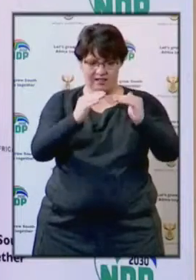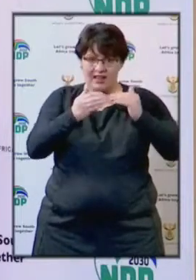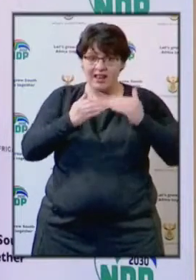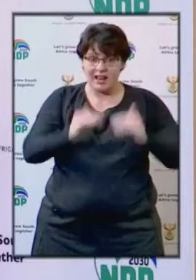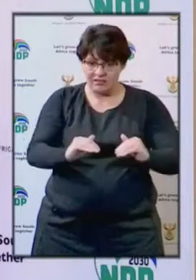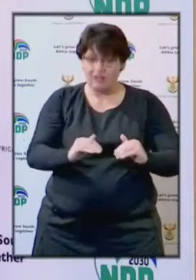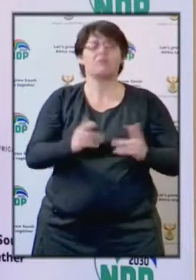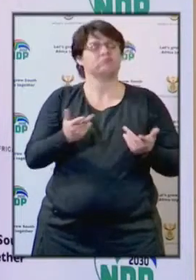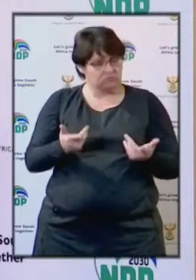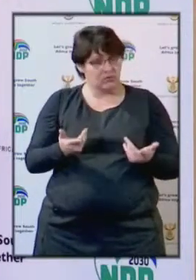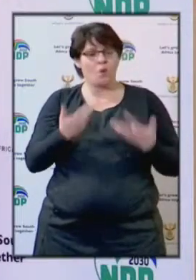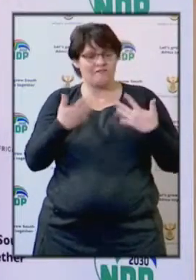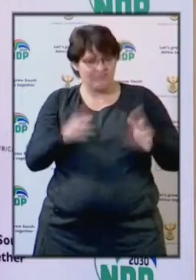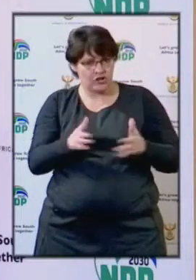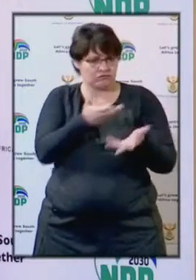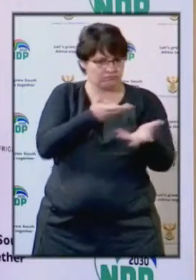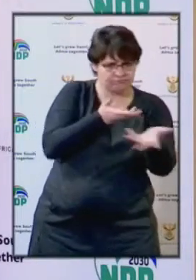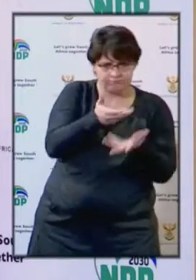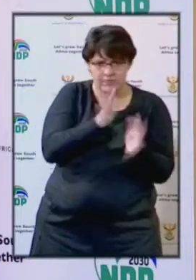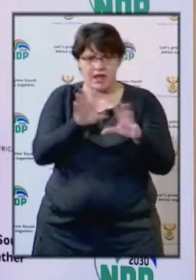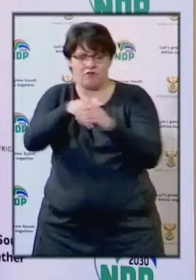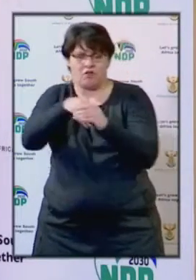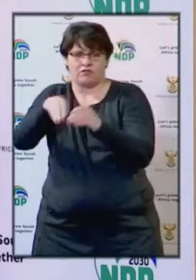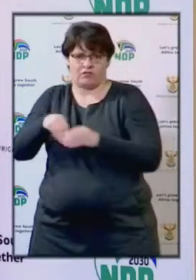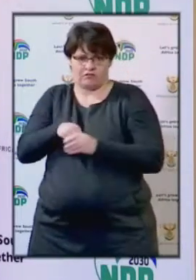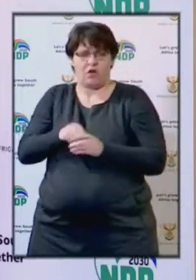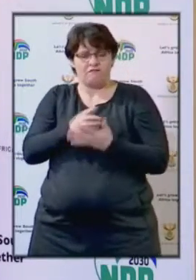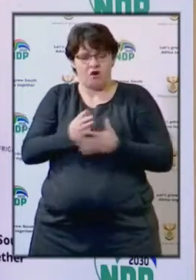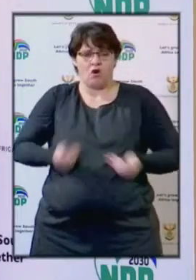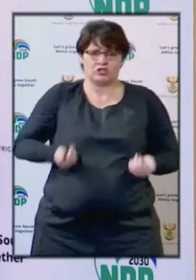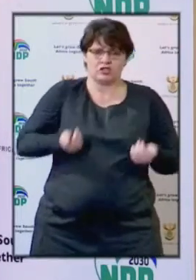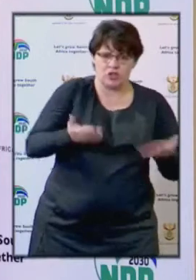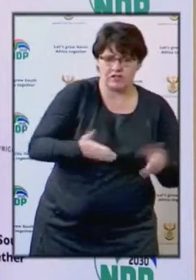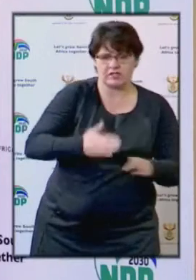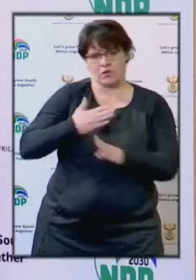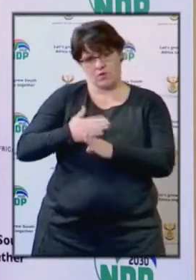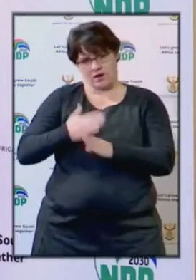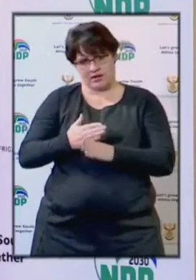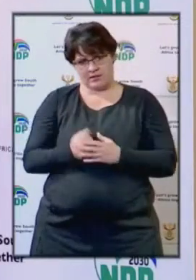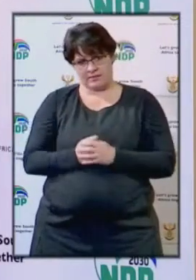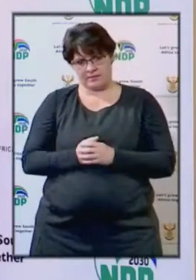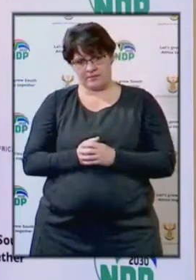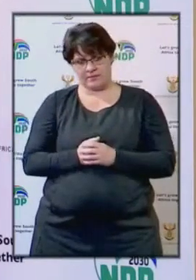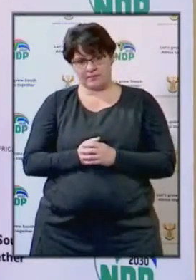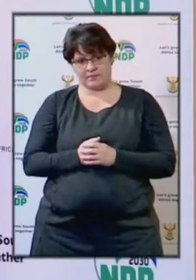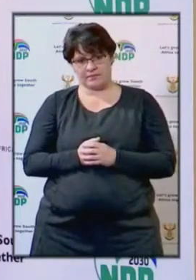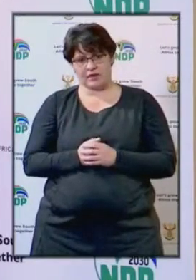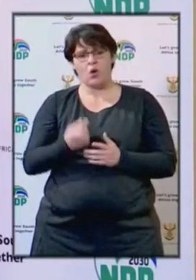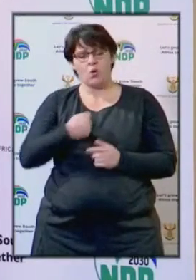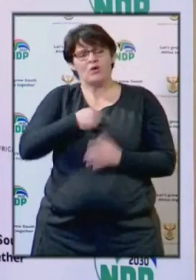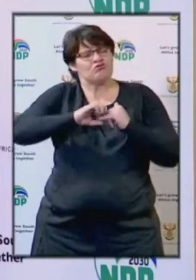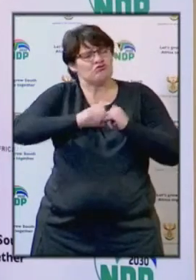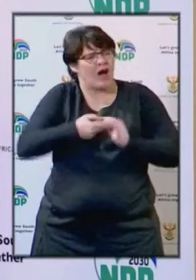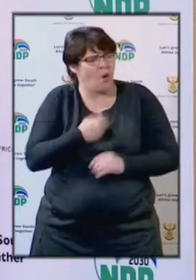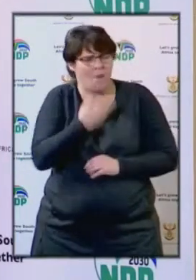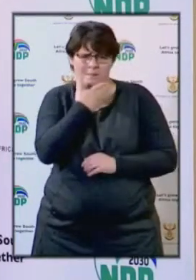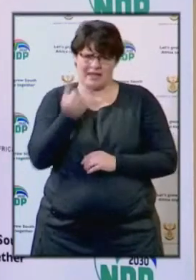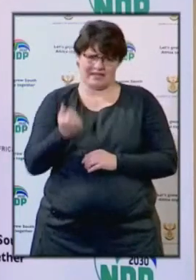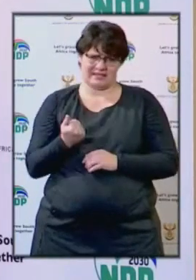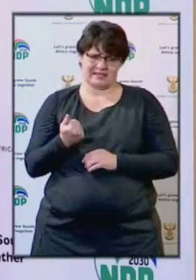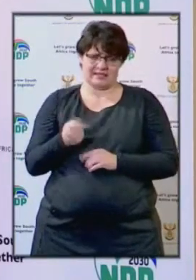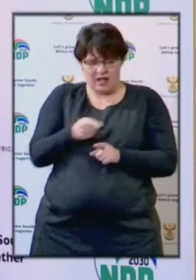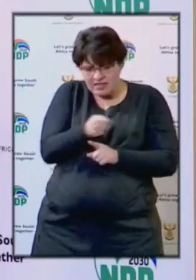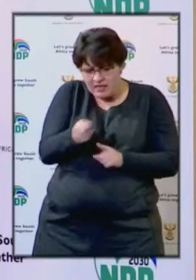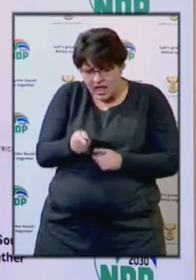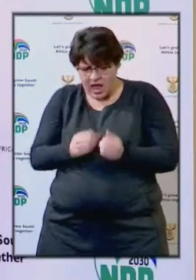inclusion of certain tourism operations and services. We are doing all in our powers to cushion